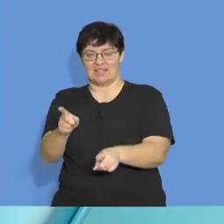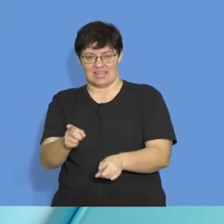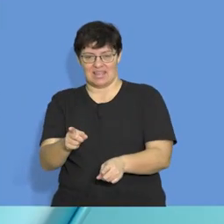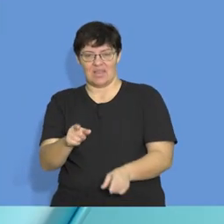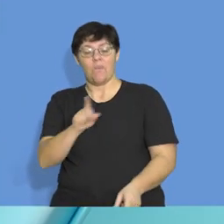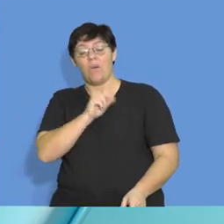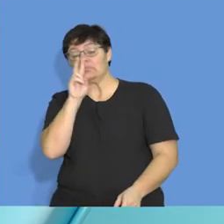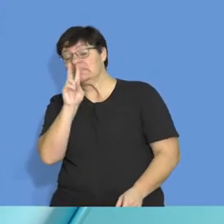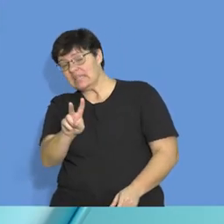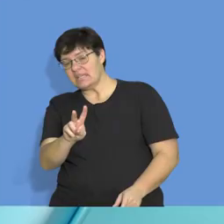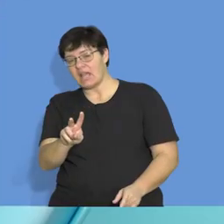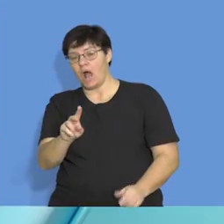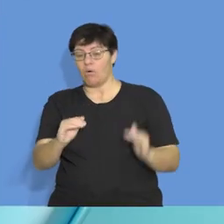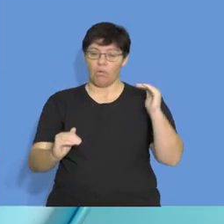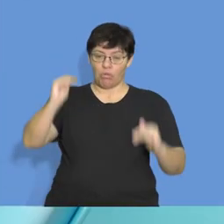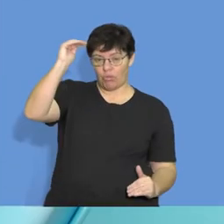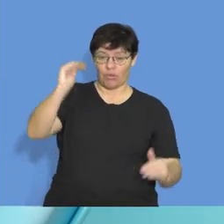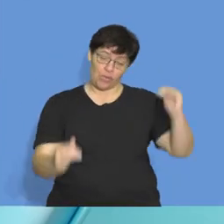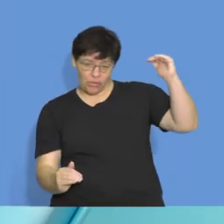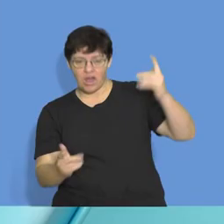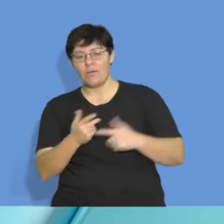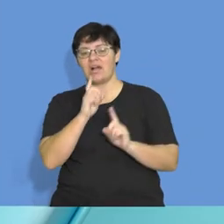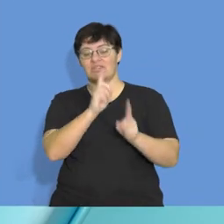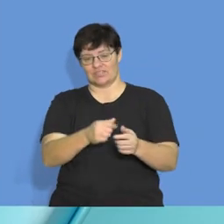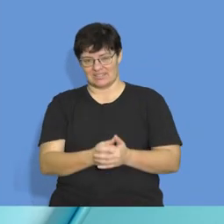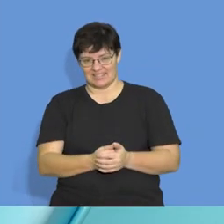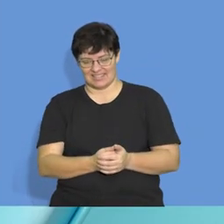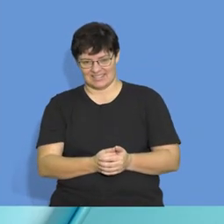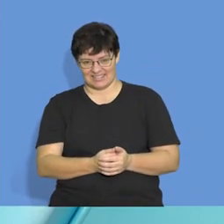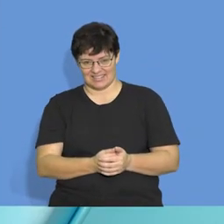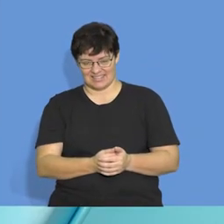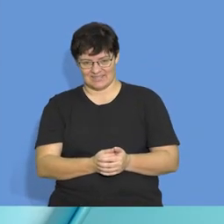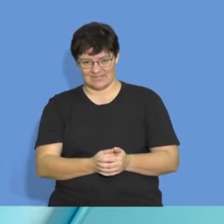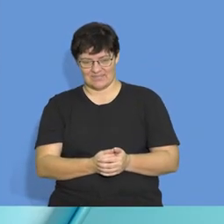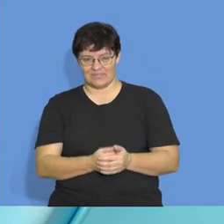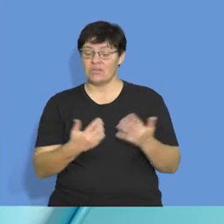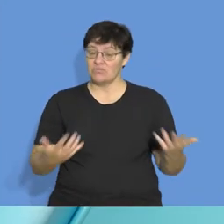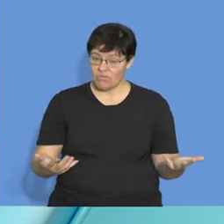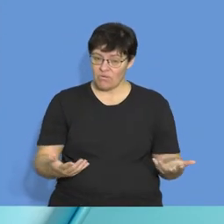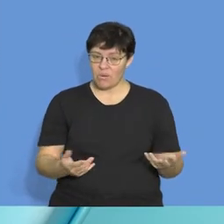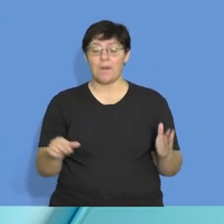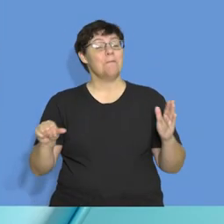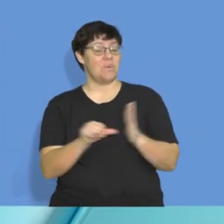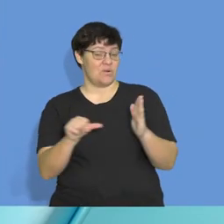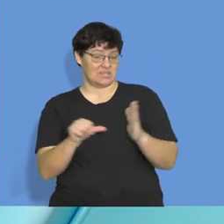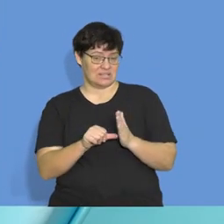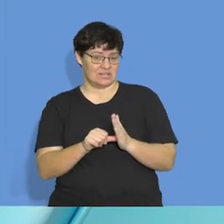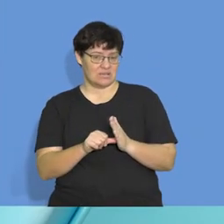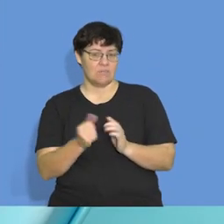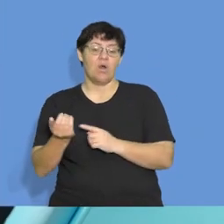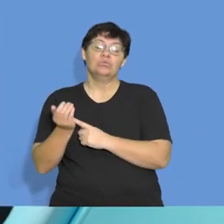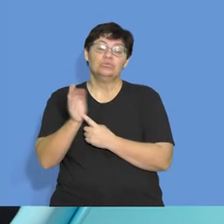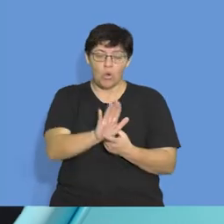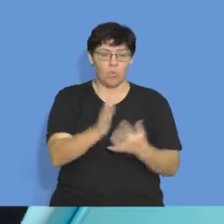the incorrect calculation. So the double penalty principle is not applied. But most important is to show your